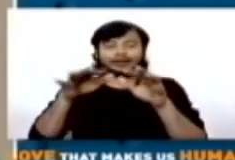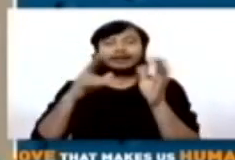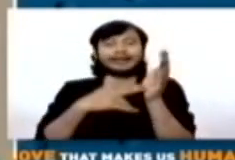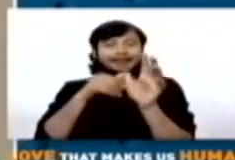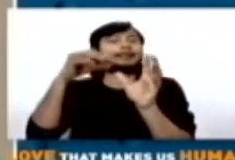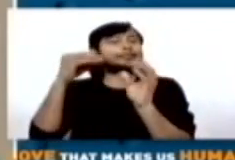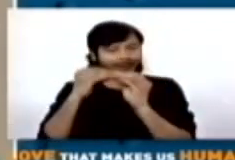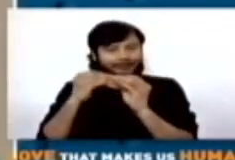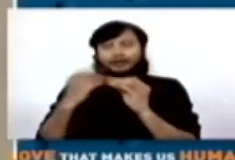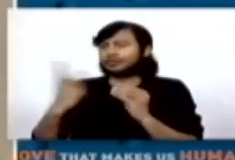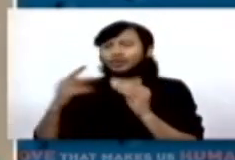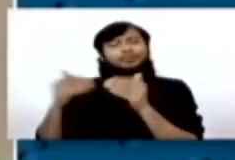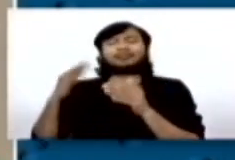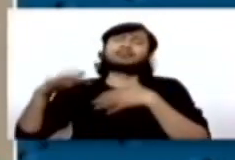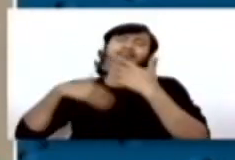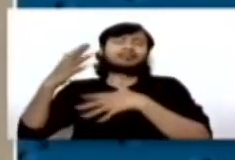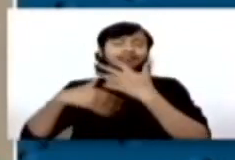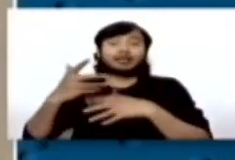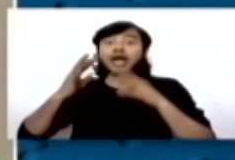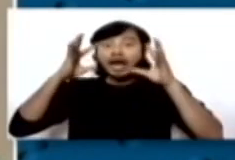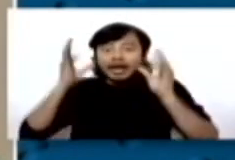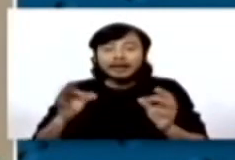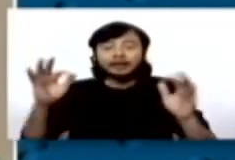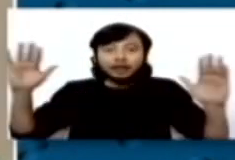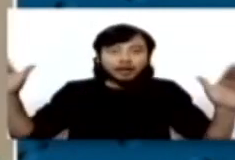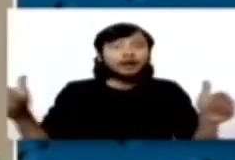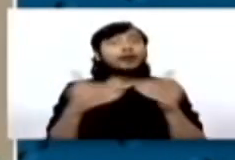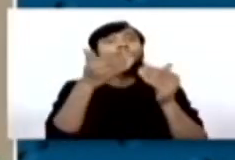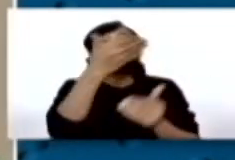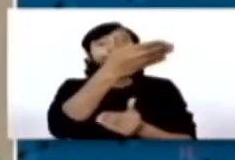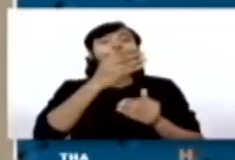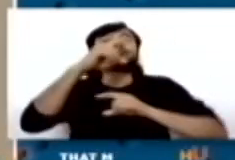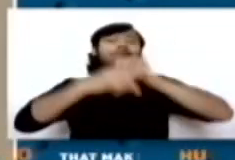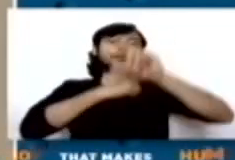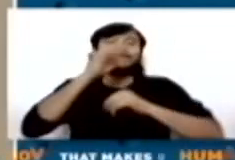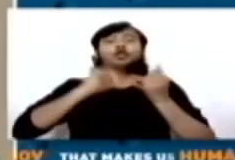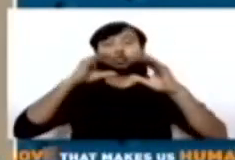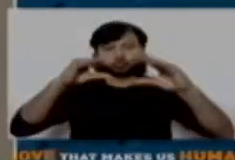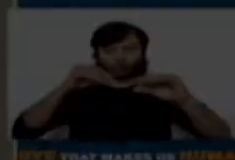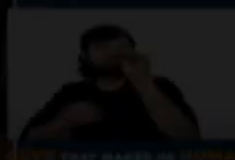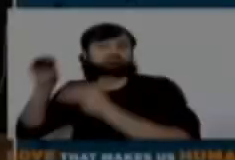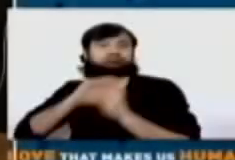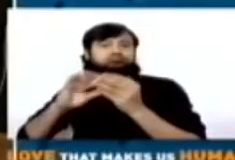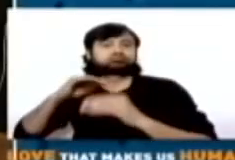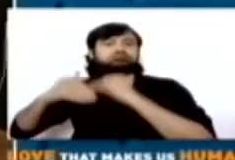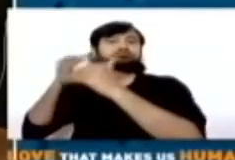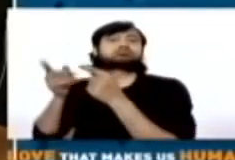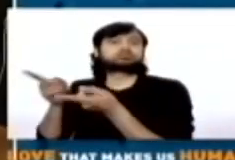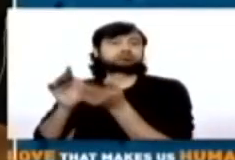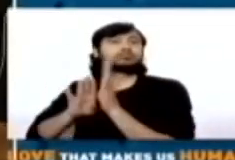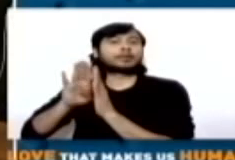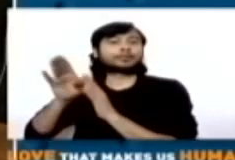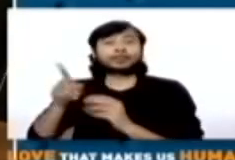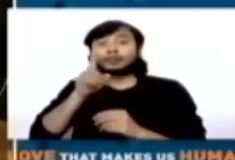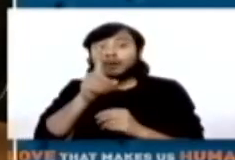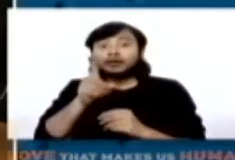at National Association for the Blind. But we really, really met when we joined a software company. So that's where